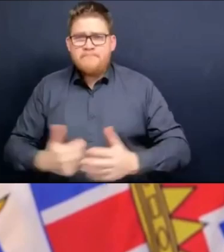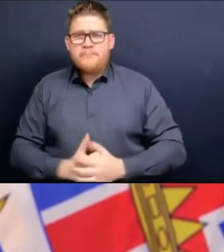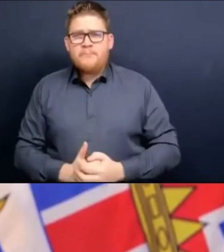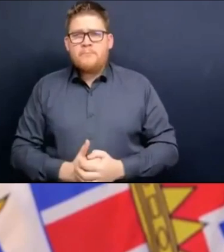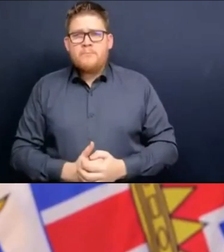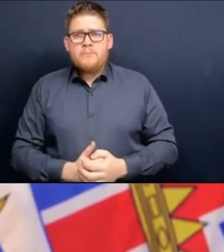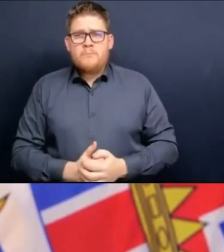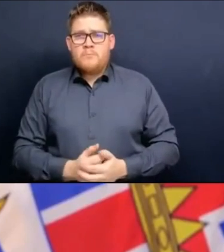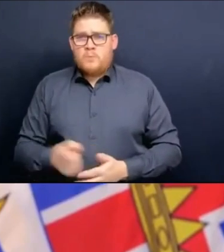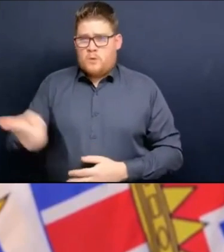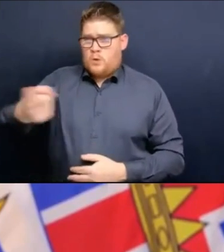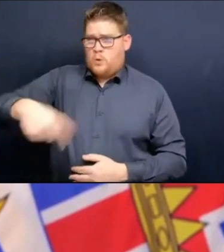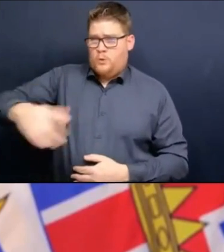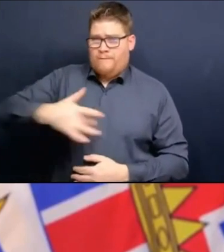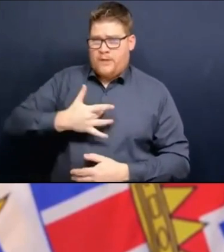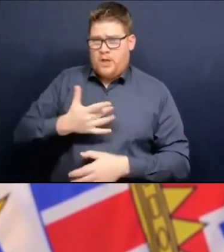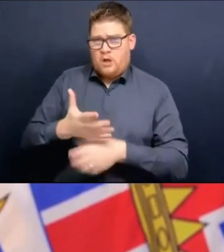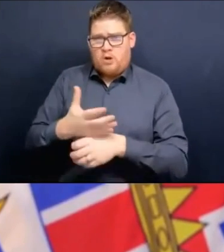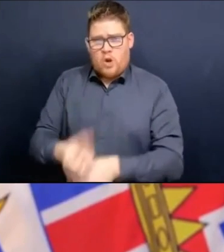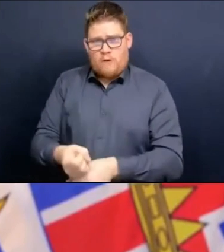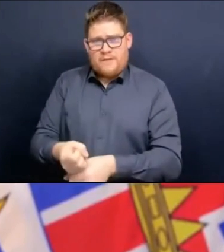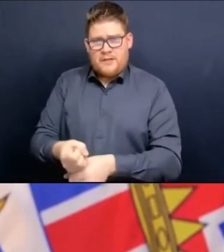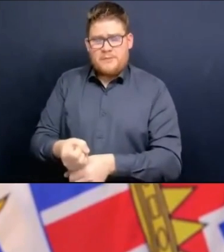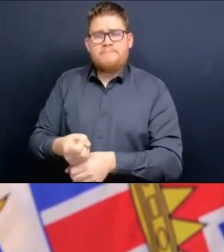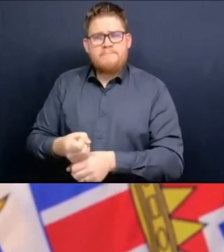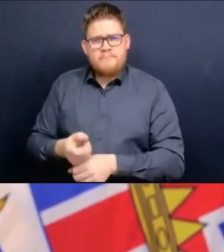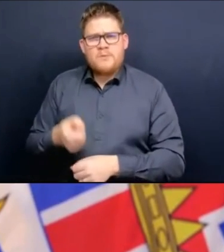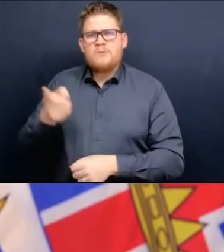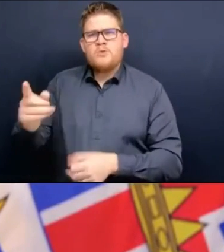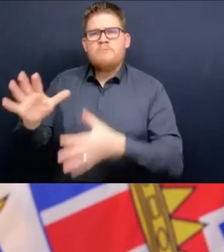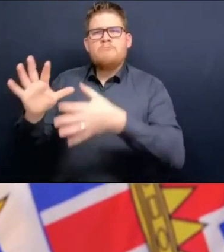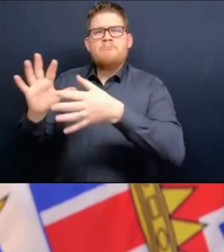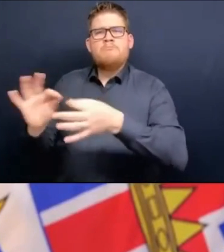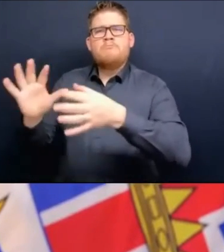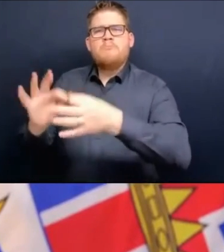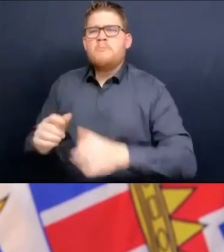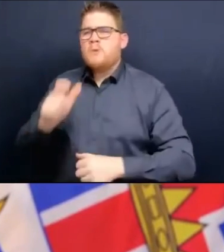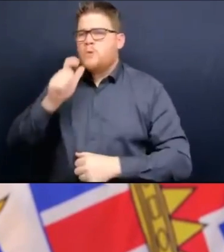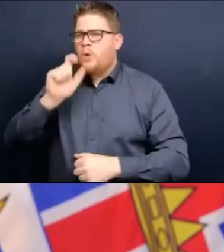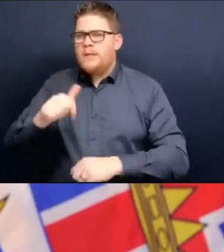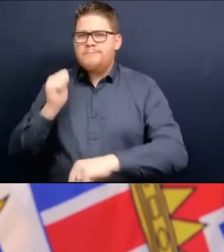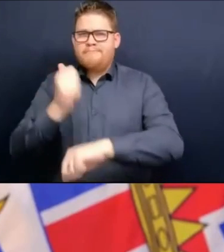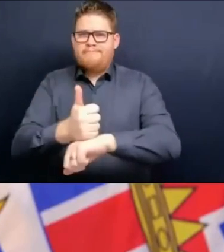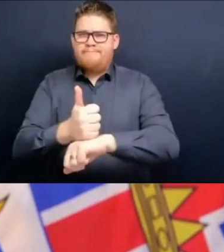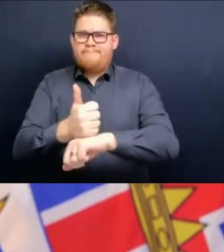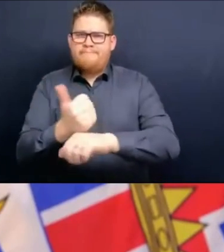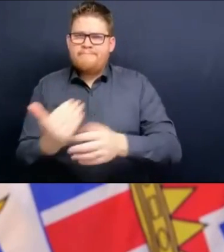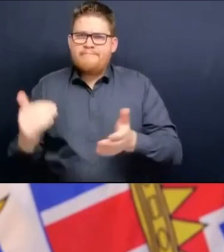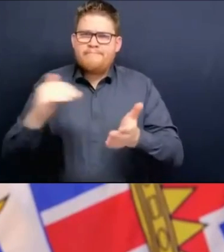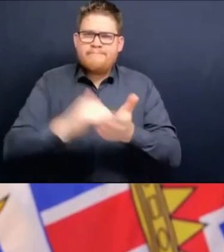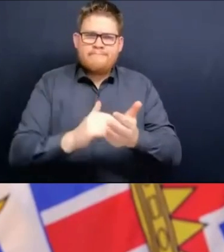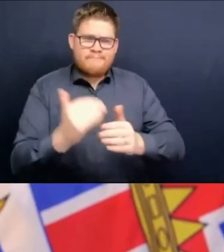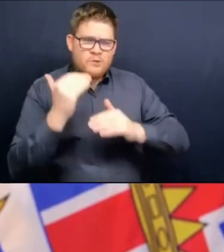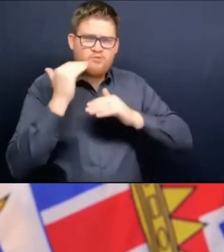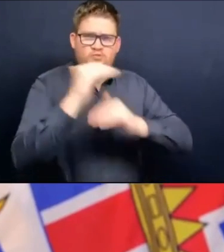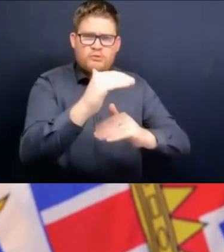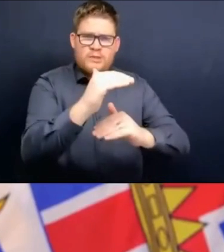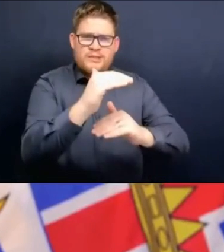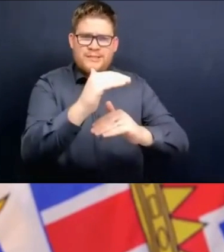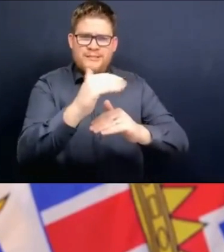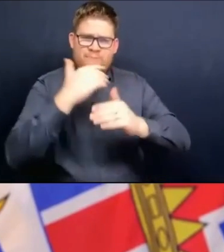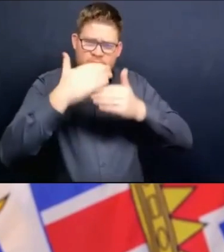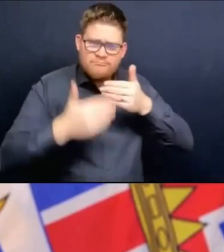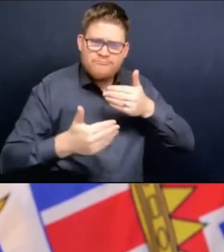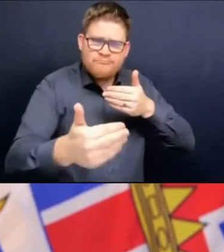that, but you're also confident that you won't need the same level of mandates and restrictions to deal with what's coming up.